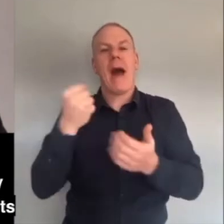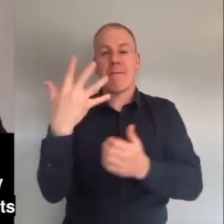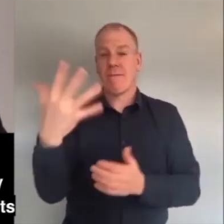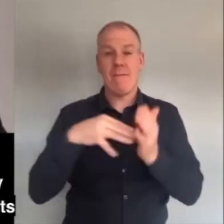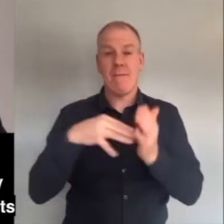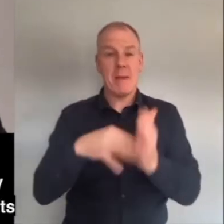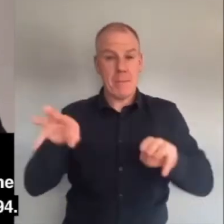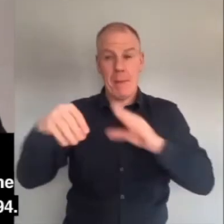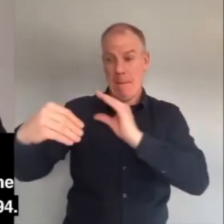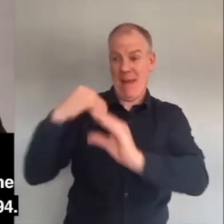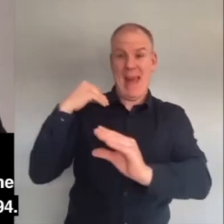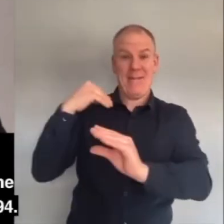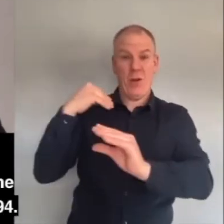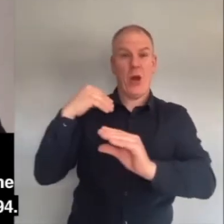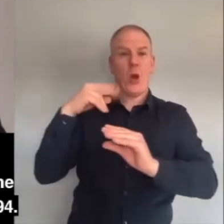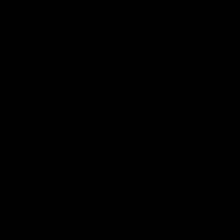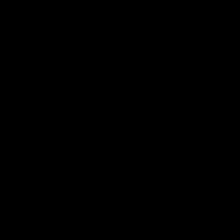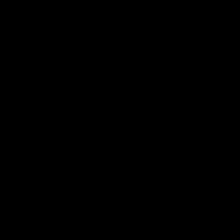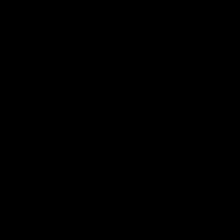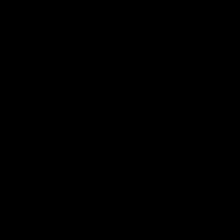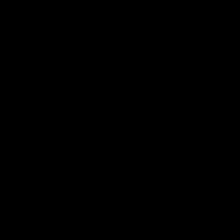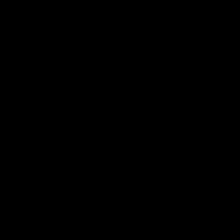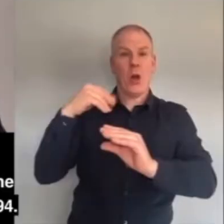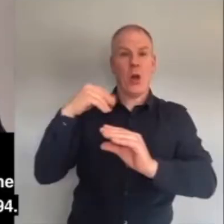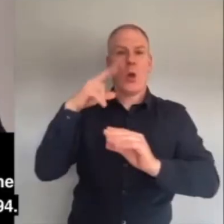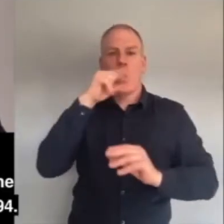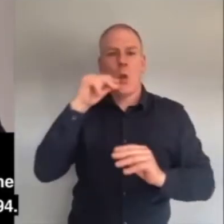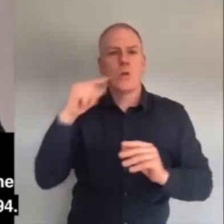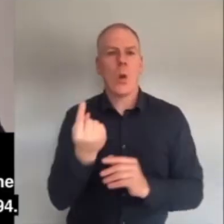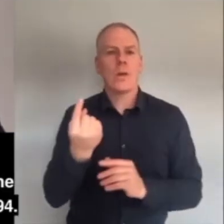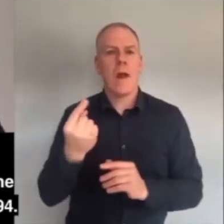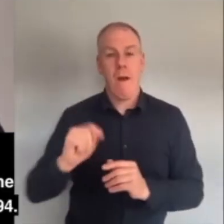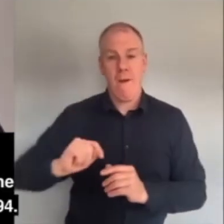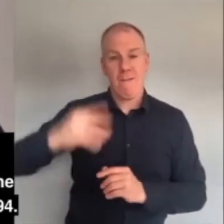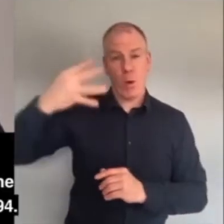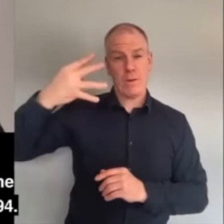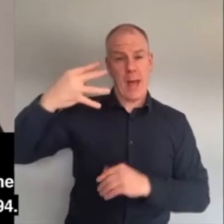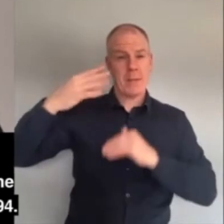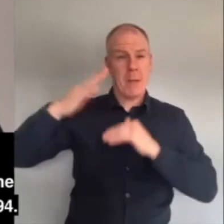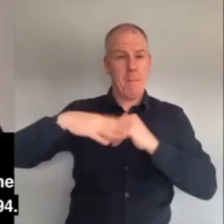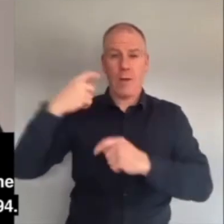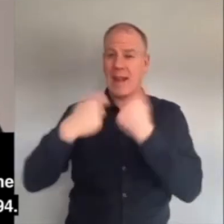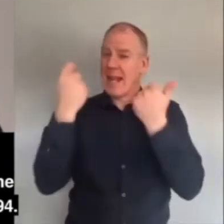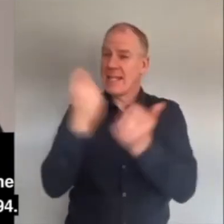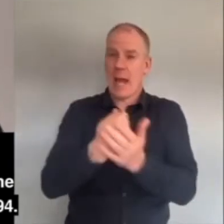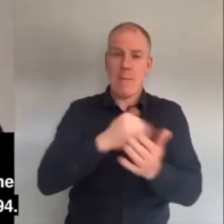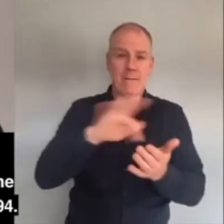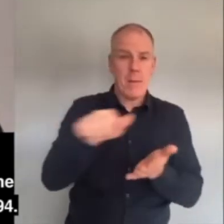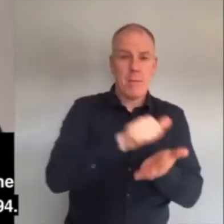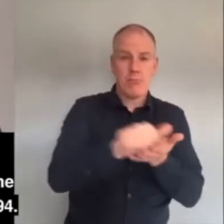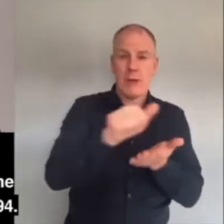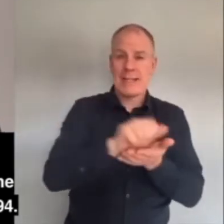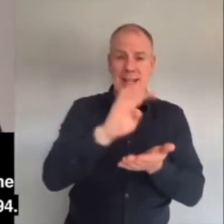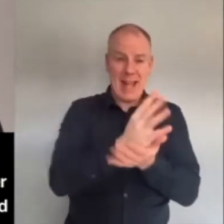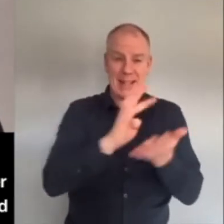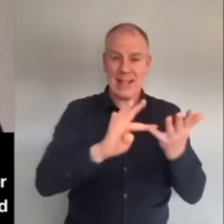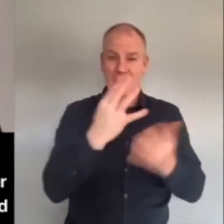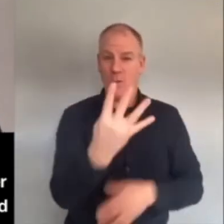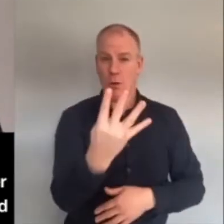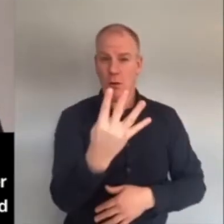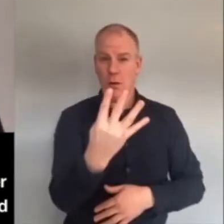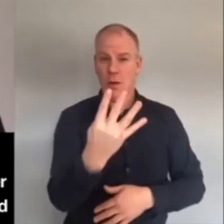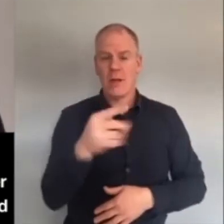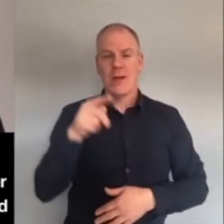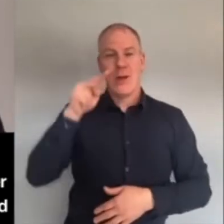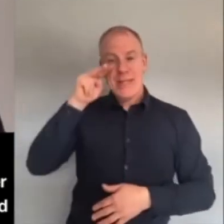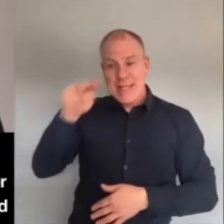subscribers just for its news products, which is four times the highest it ever achieved in print in 1994. So what you